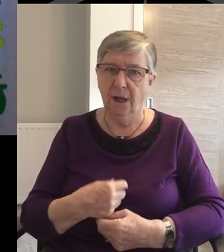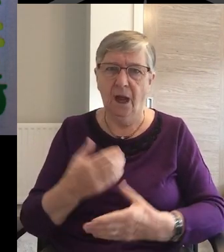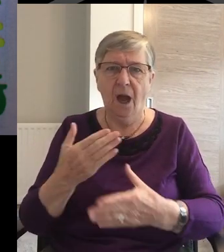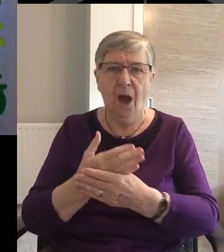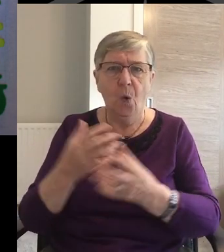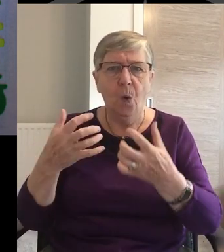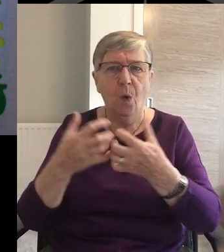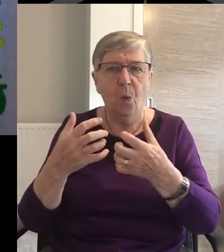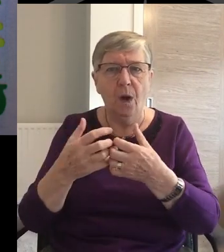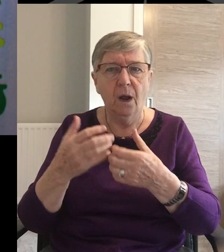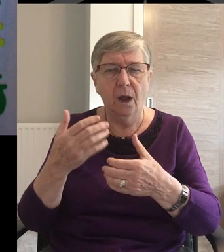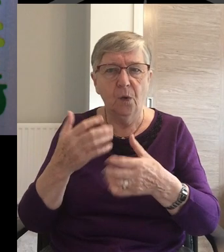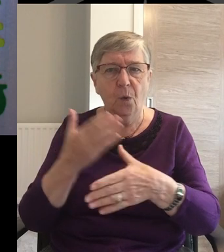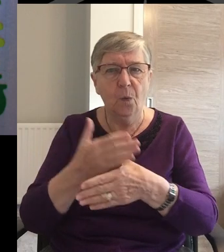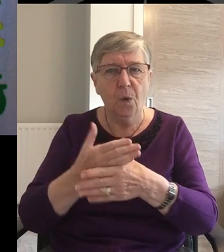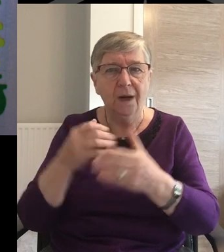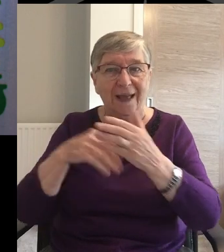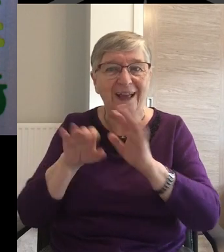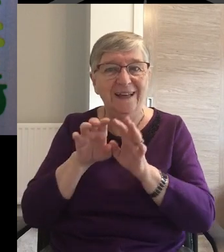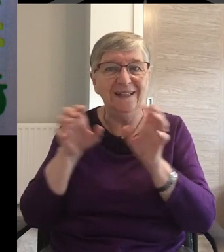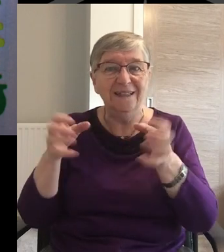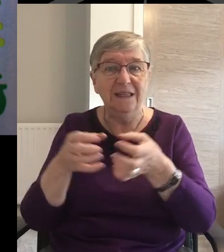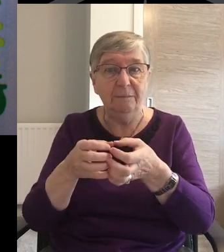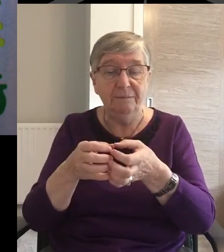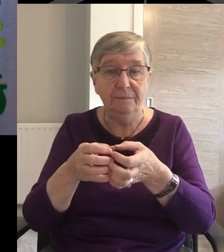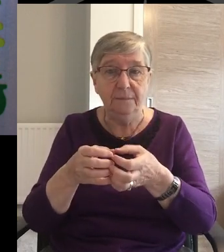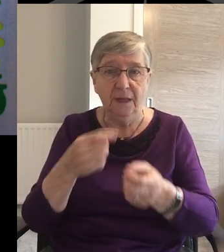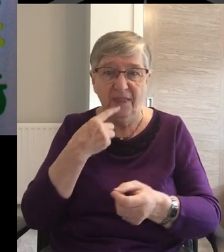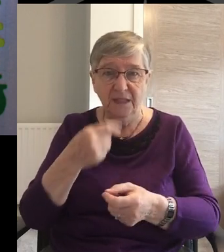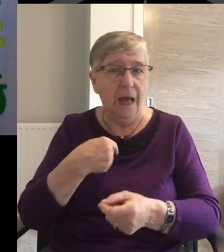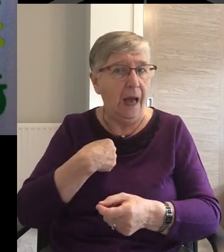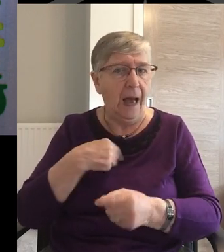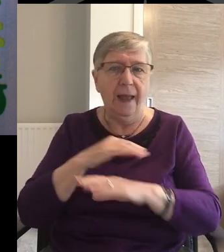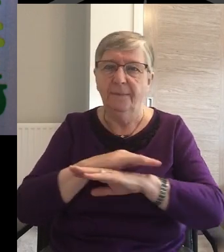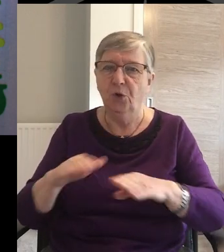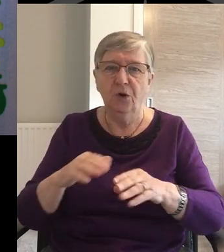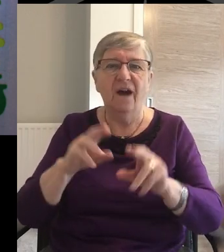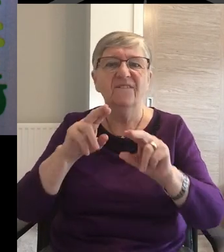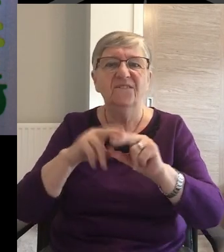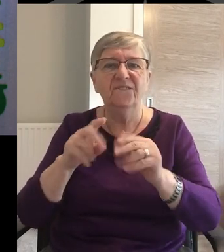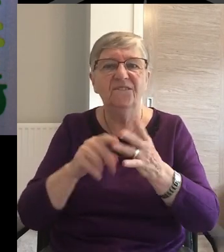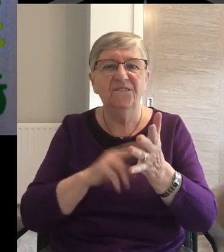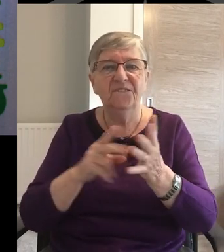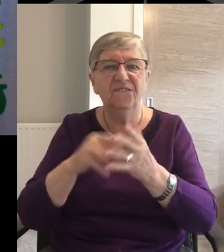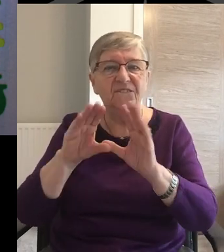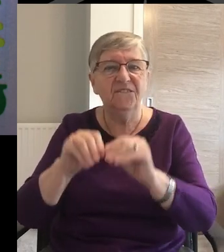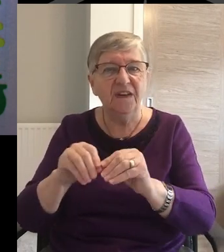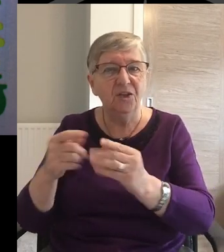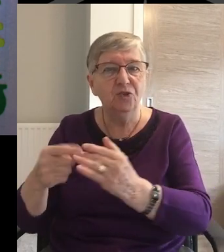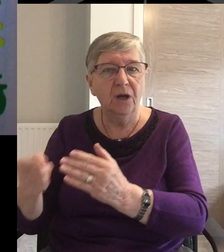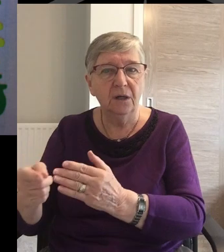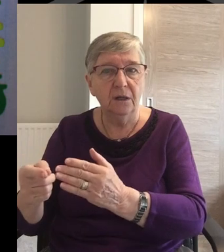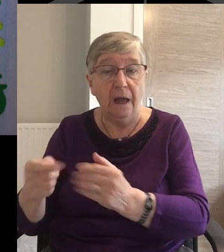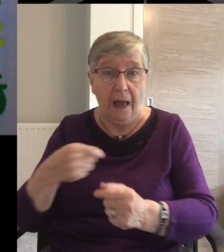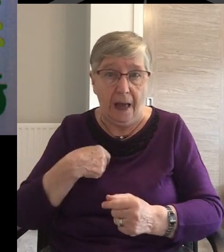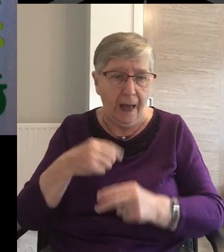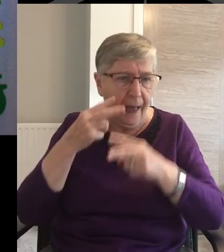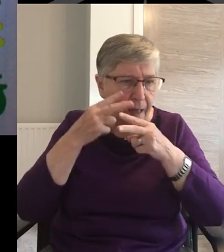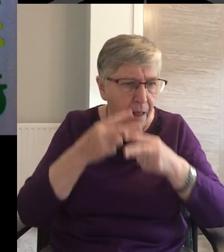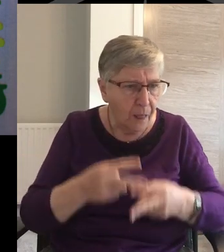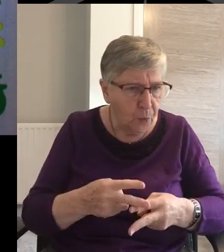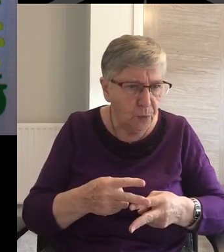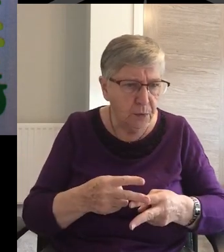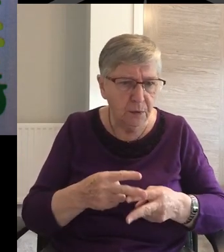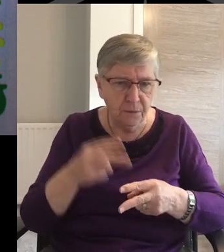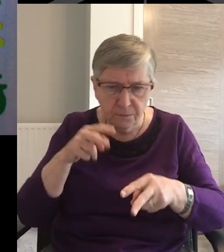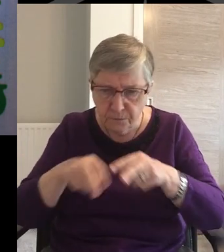I discovered then That I'm not a finisher As they put it I look into something in great depth I have good